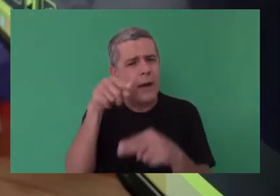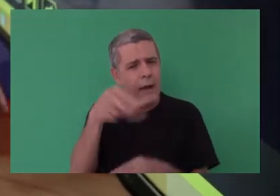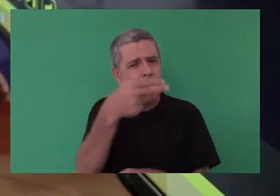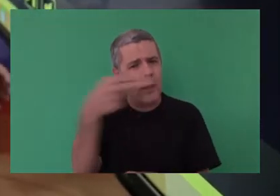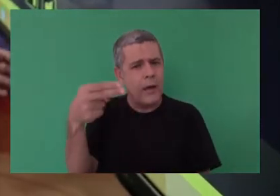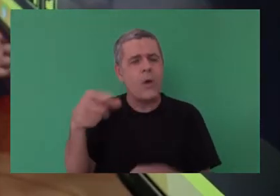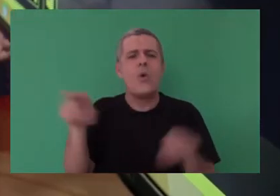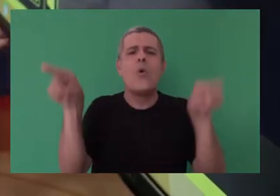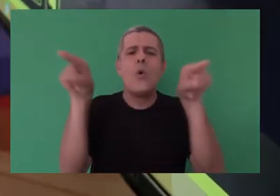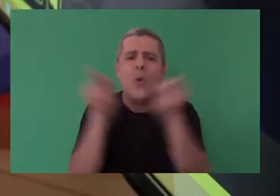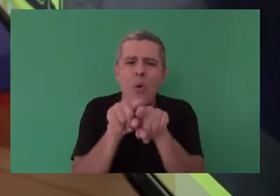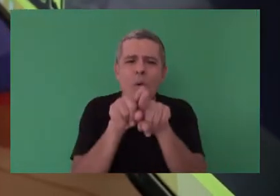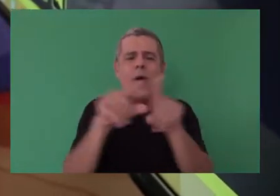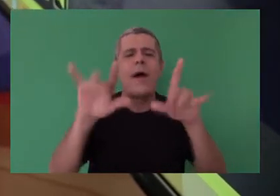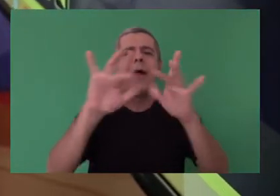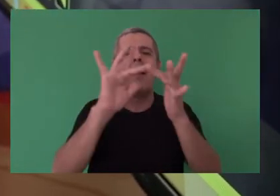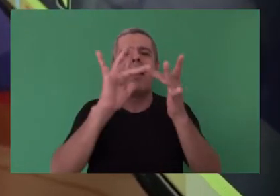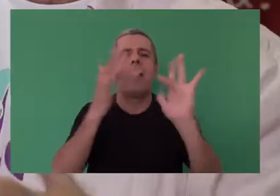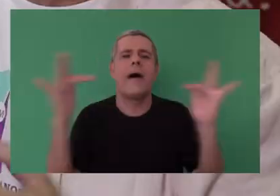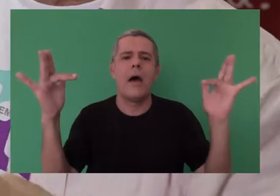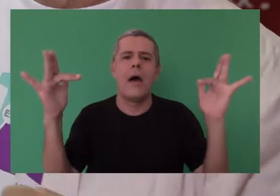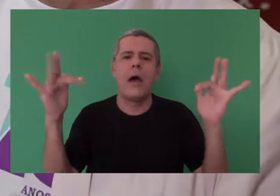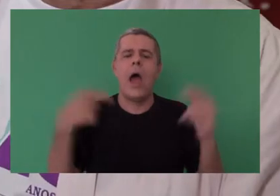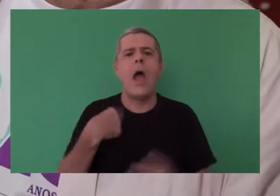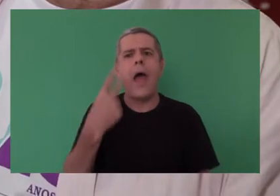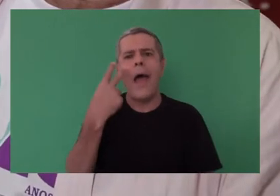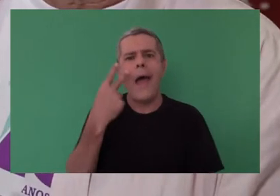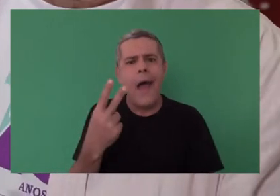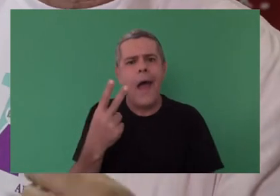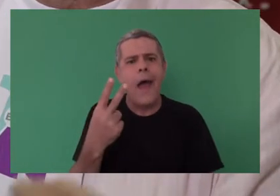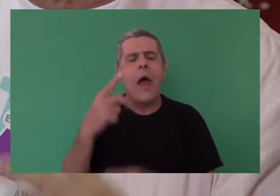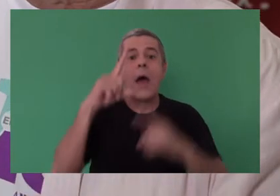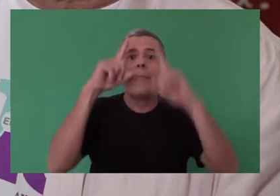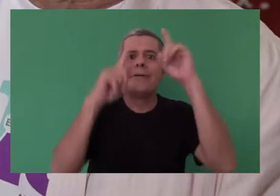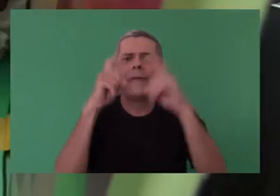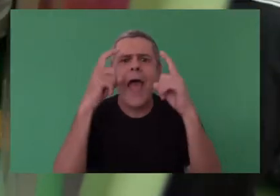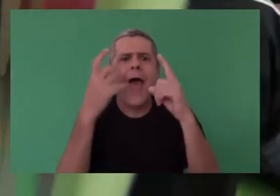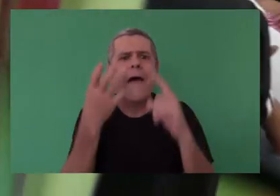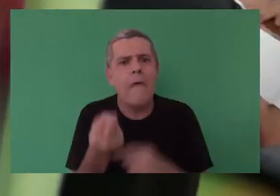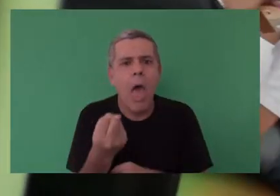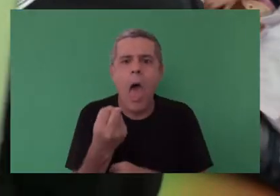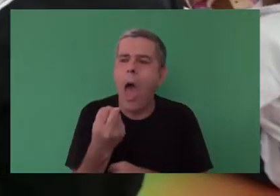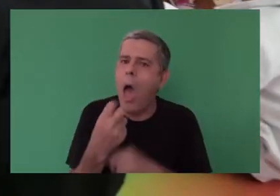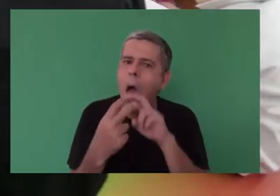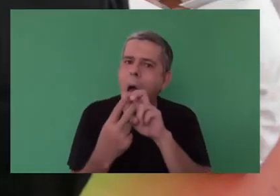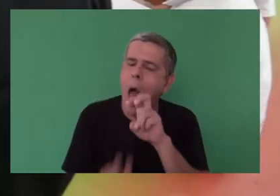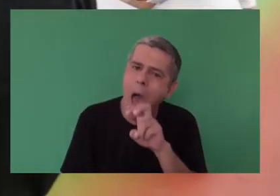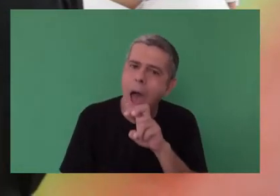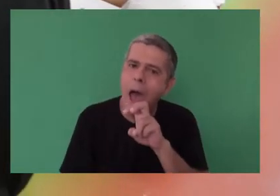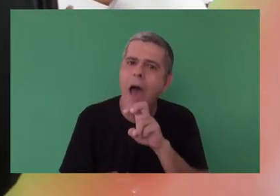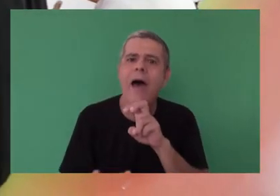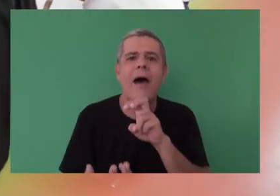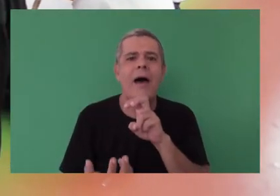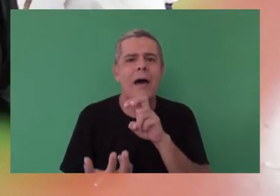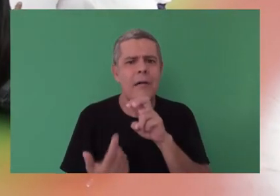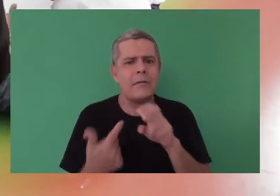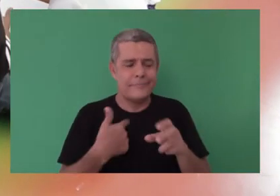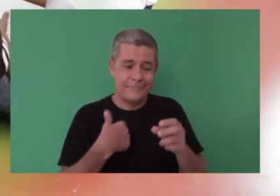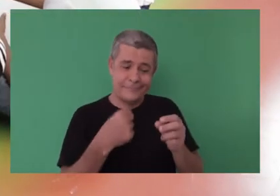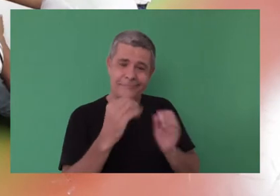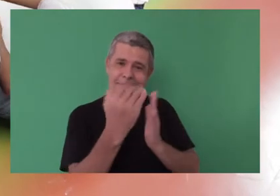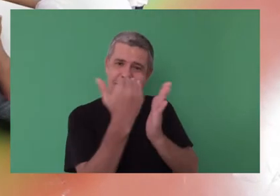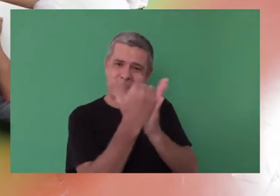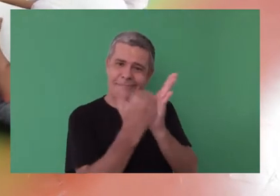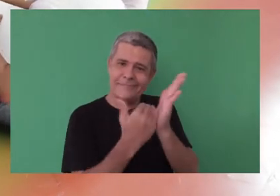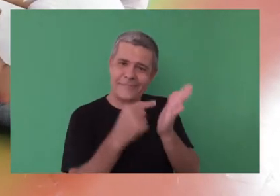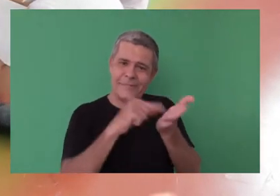as we do in the internet. And their reaction was amazing. NARA. Audio describer. I was particularly involved